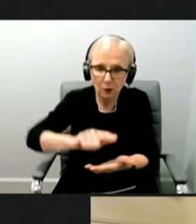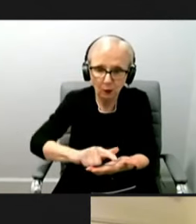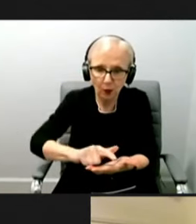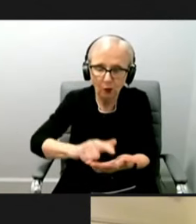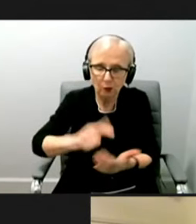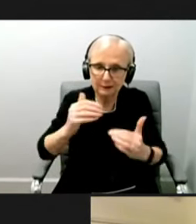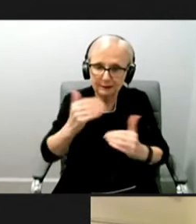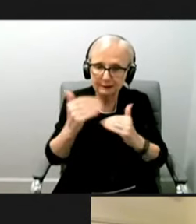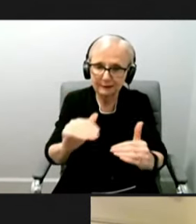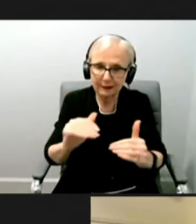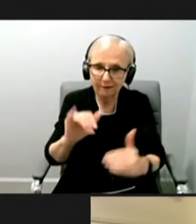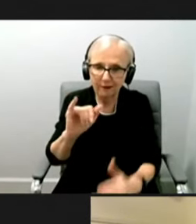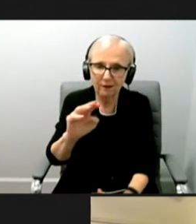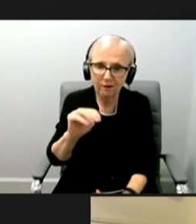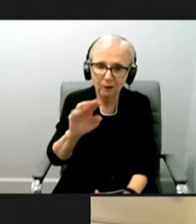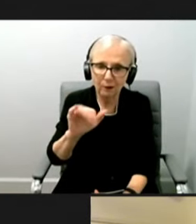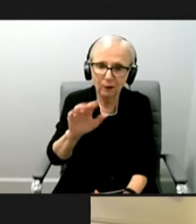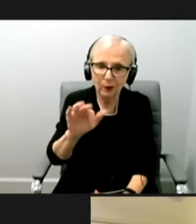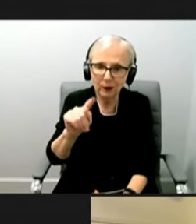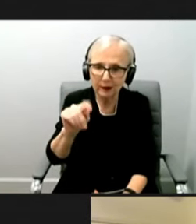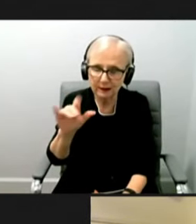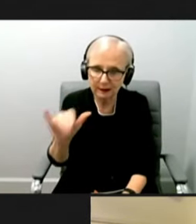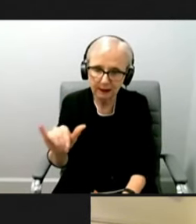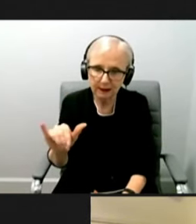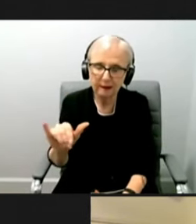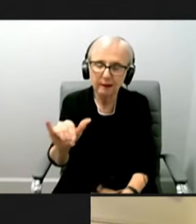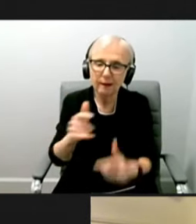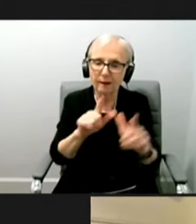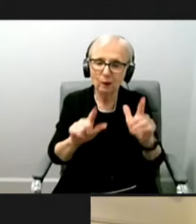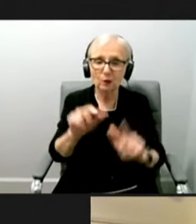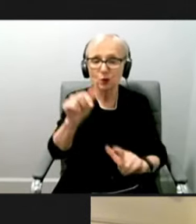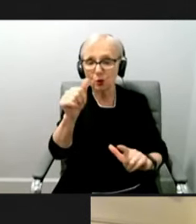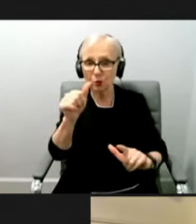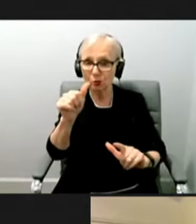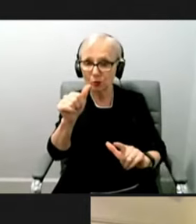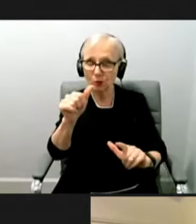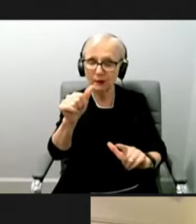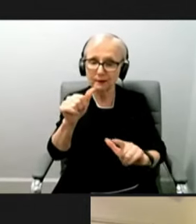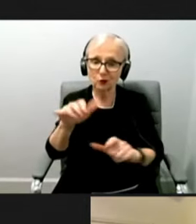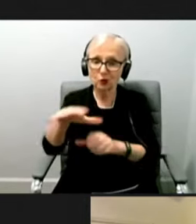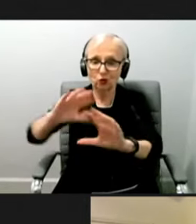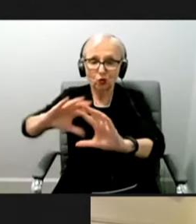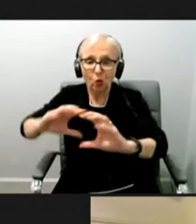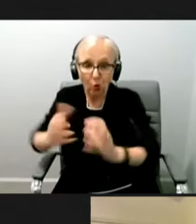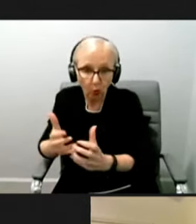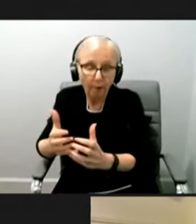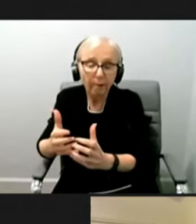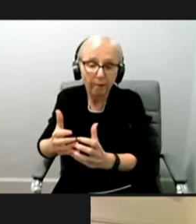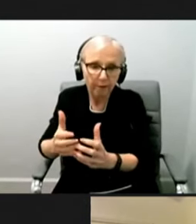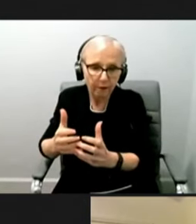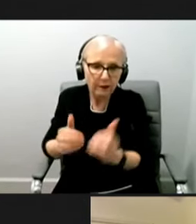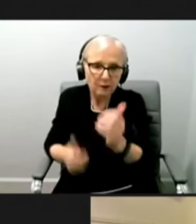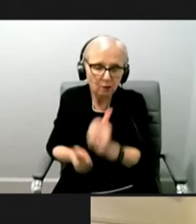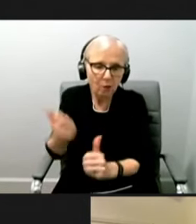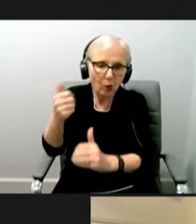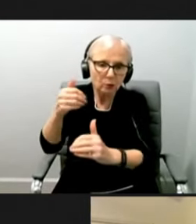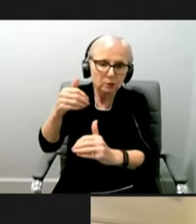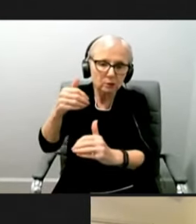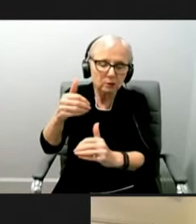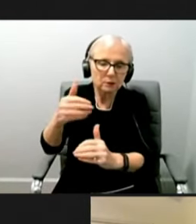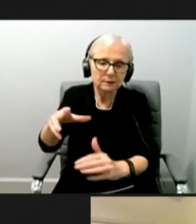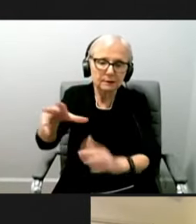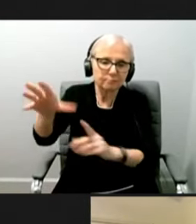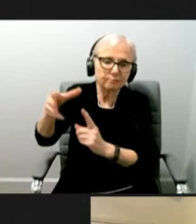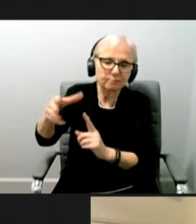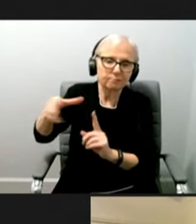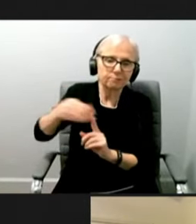was when you look at immunity by age groups. And so that was the greatest, that's the population that's been the most susceptible. And that's obviously very different from the